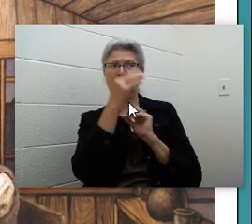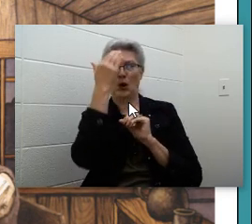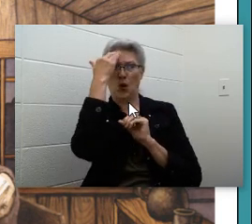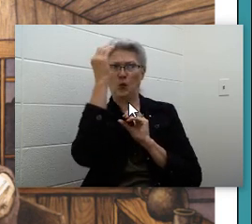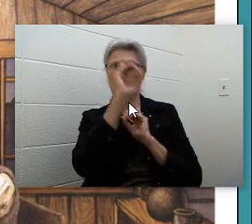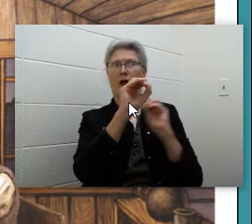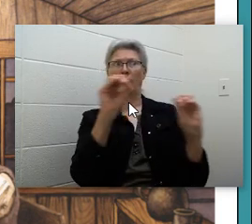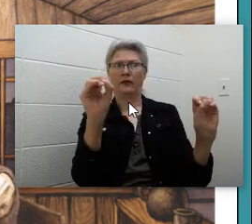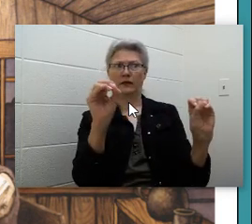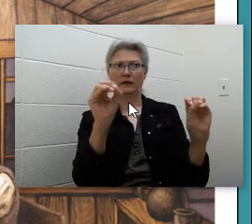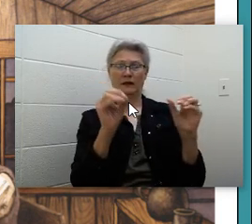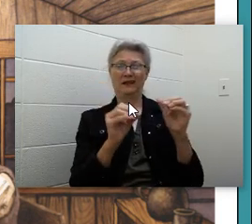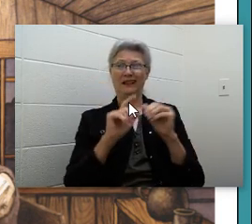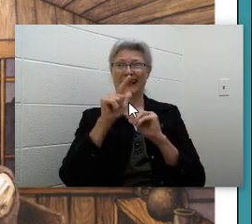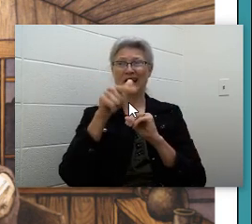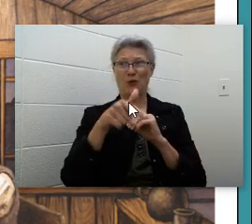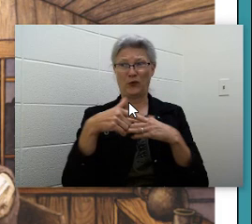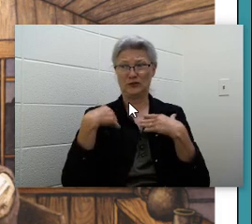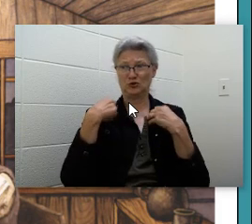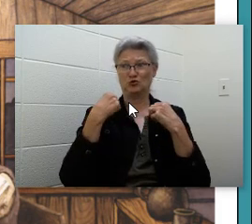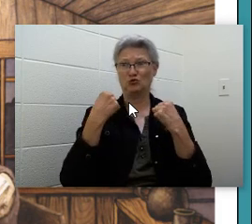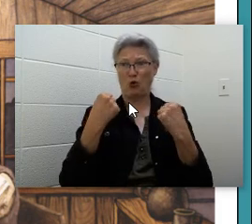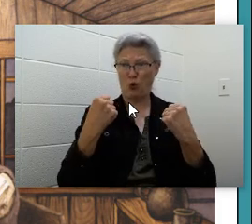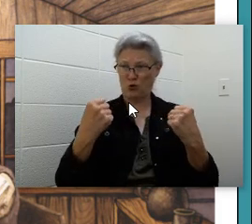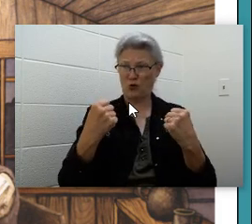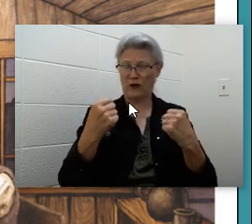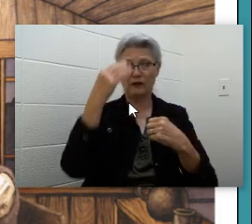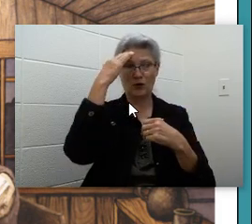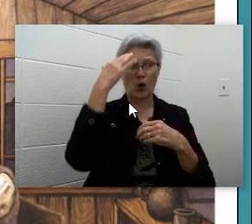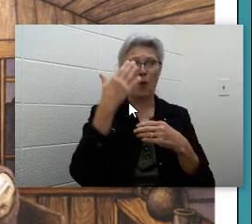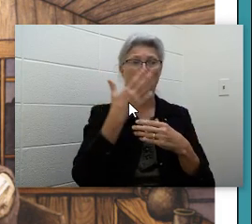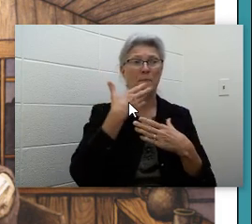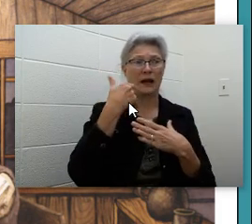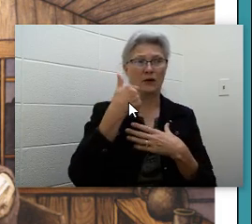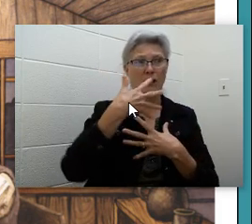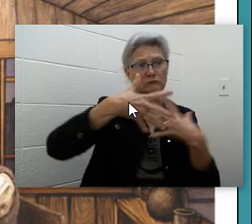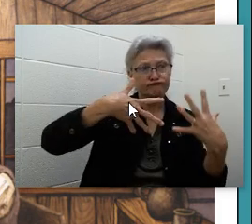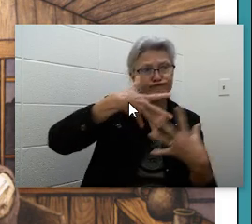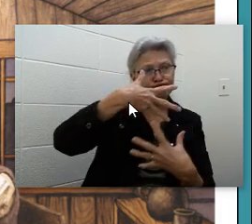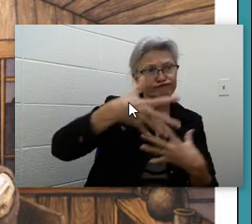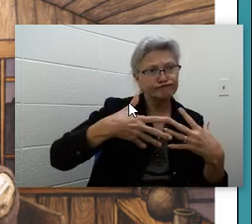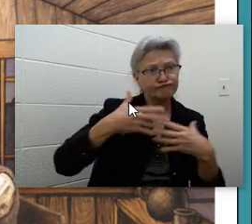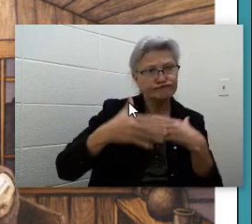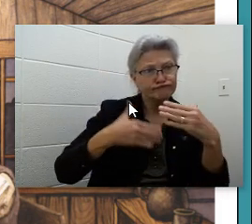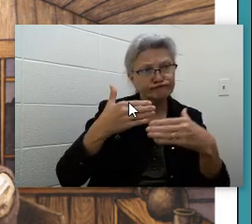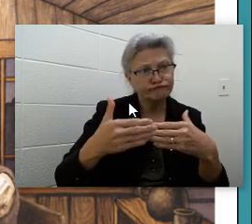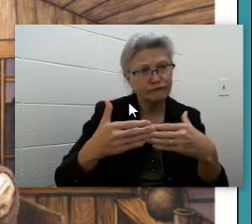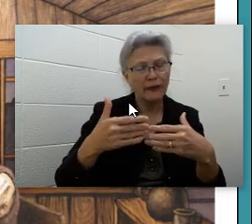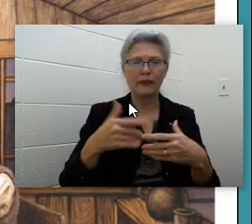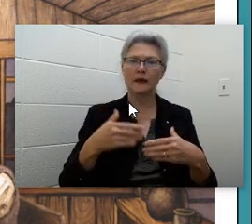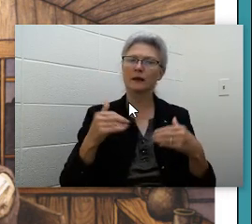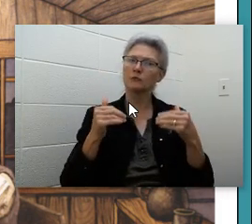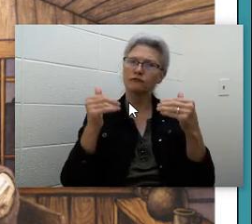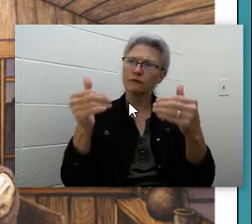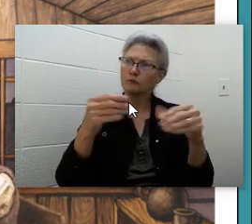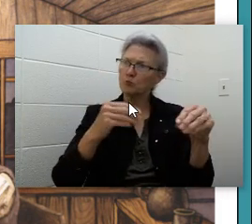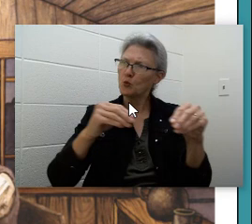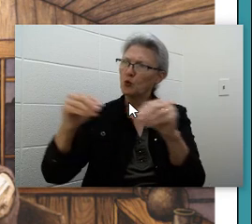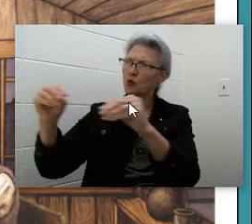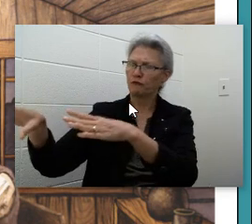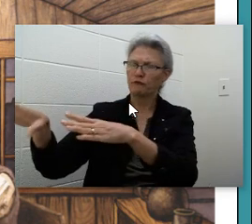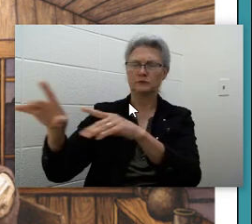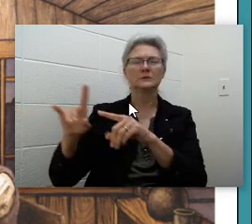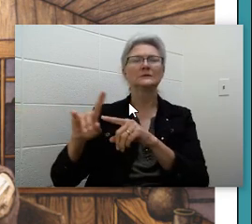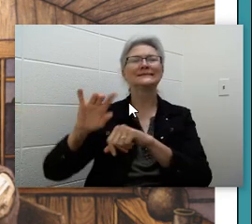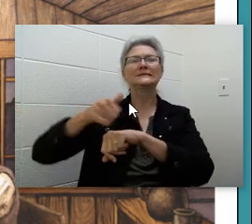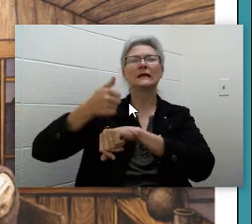while, when they're stronger, when they know better how to get along, they can move on. They can set up their own village somewhere else.